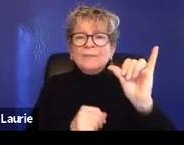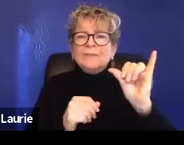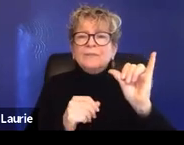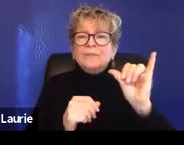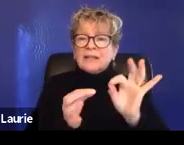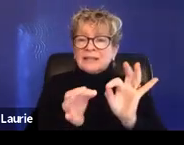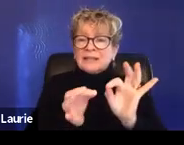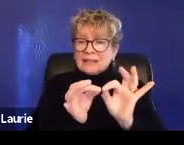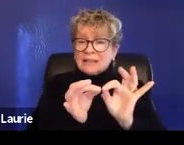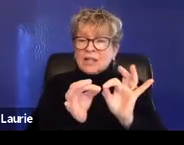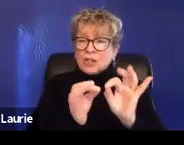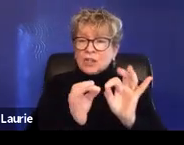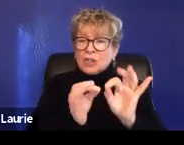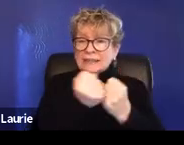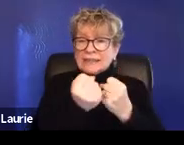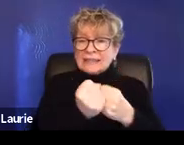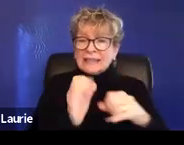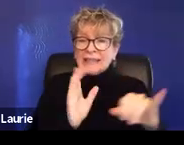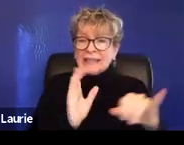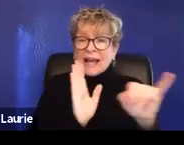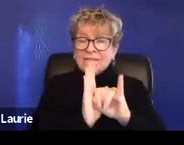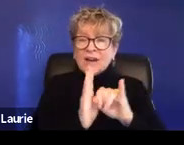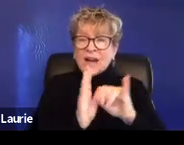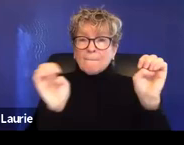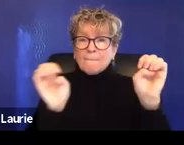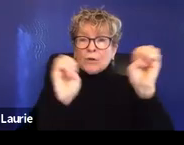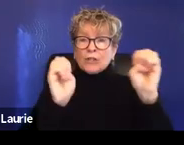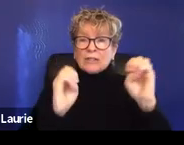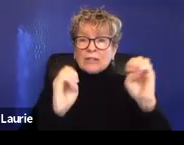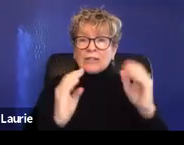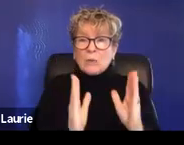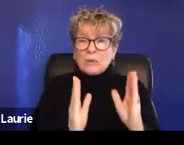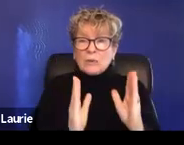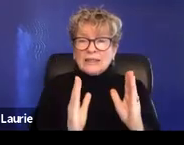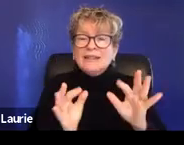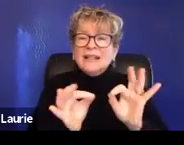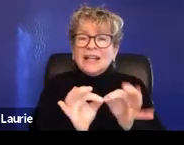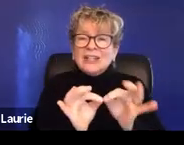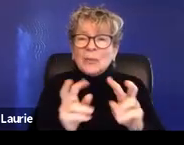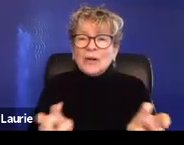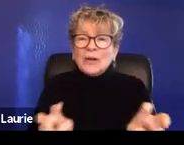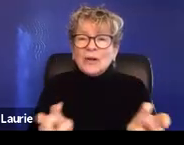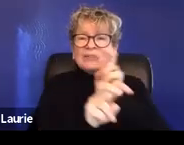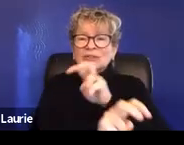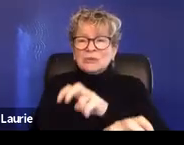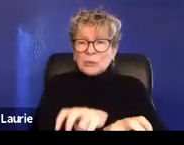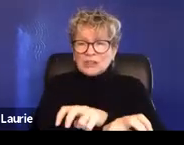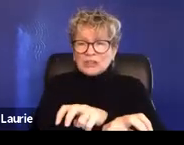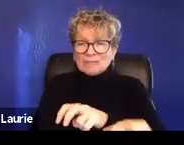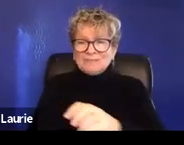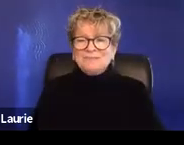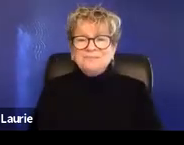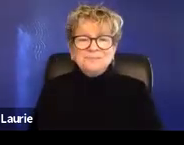assist in identifying emergency housing. And then, um, also making sure to